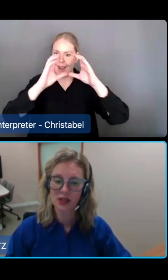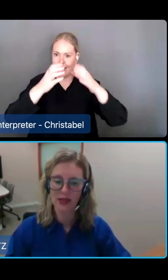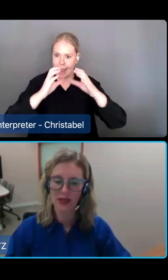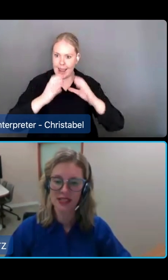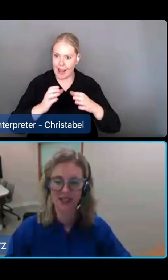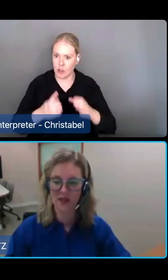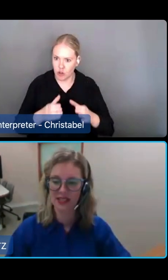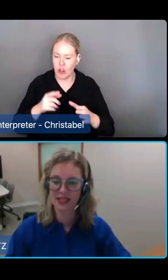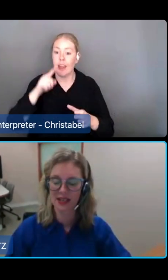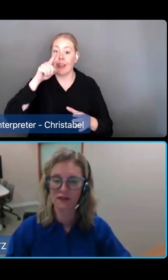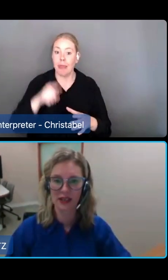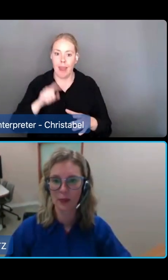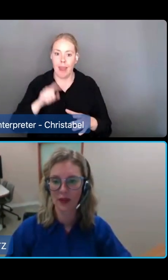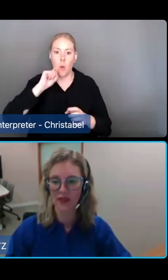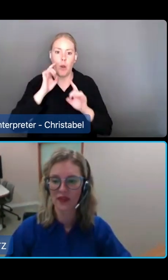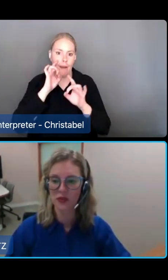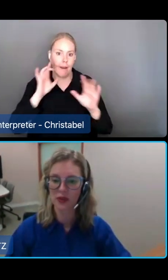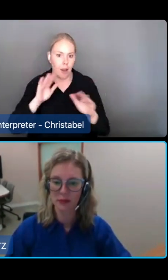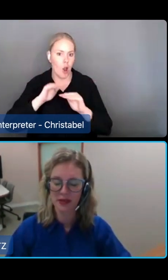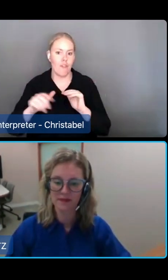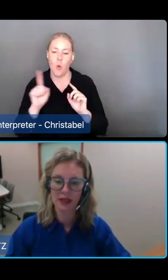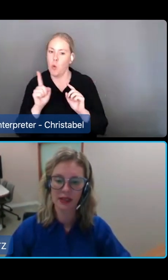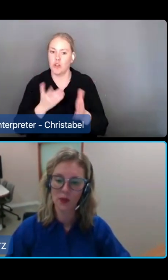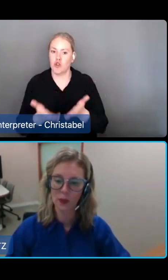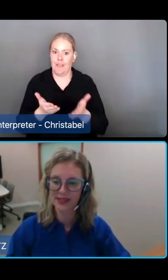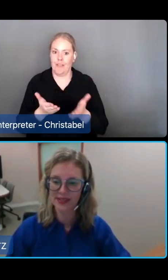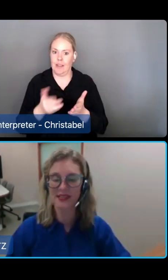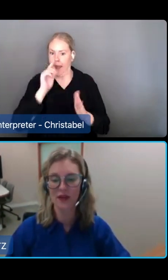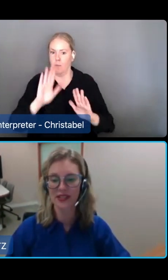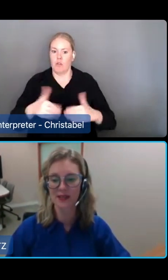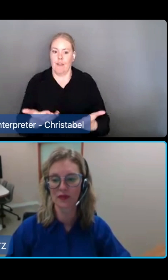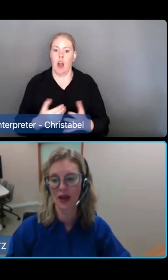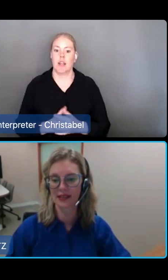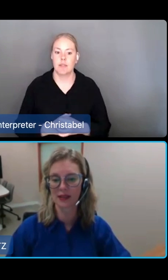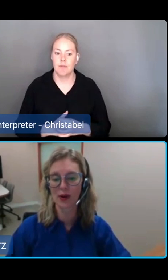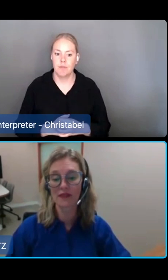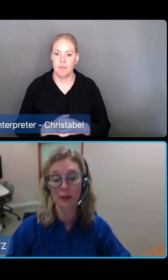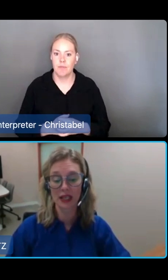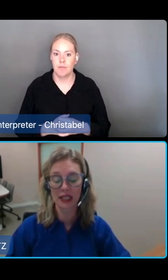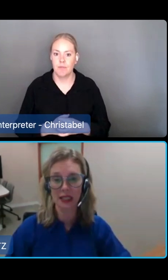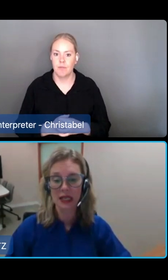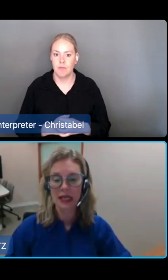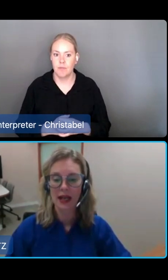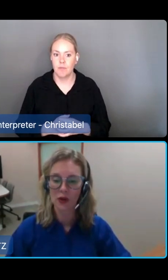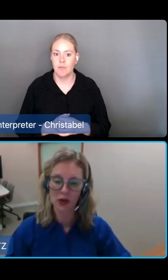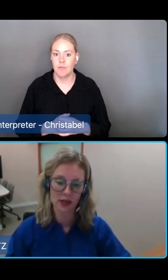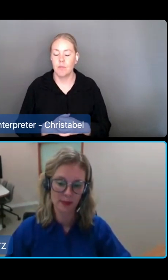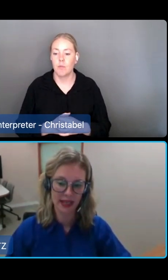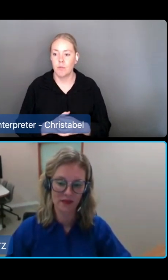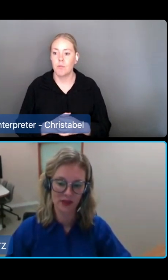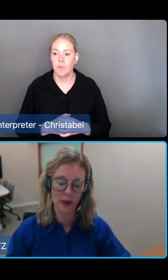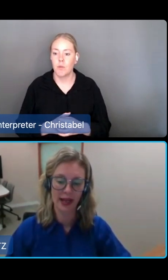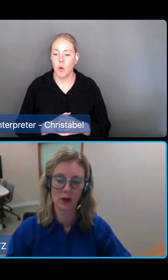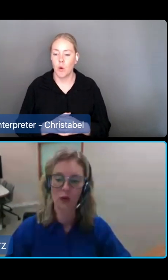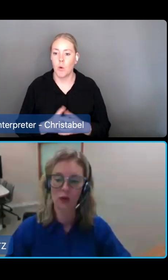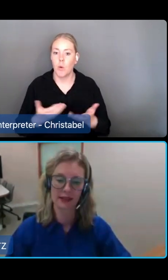going to be limited to services that are funded by the federal government. In other words, services provided in the private market are not going